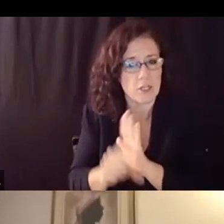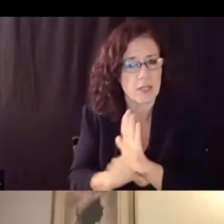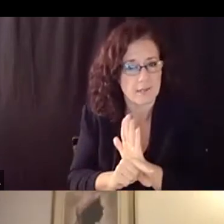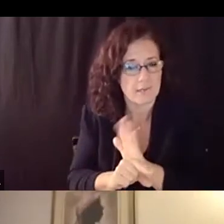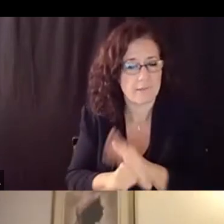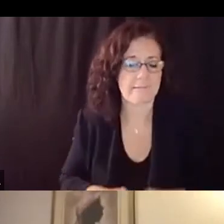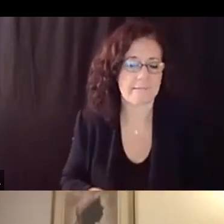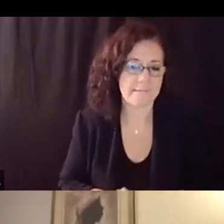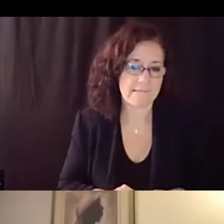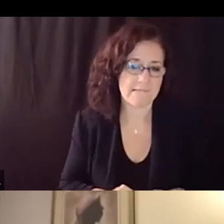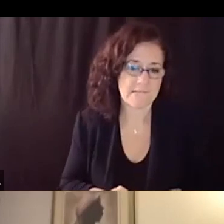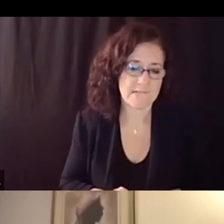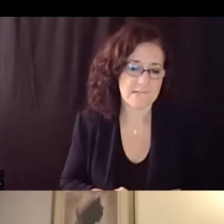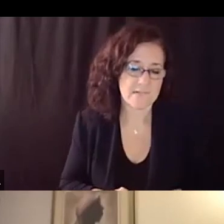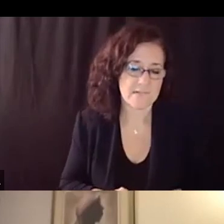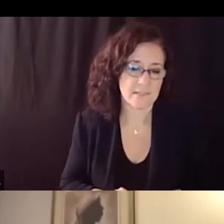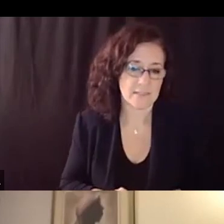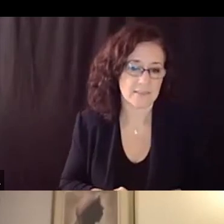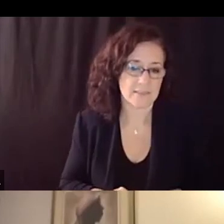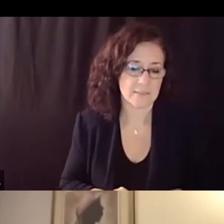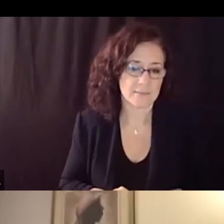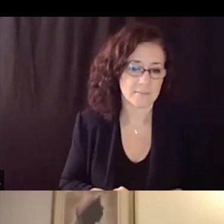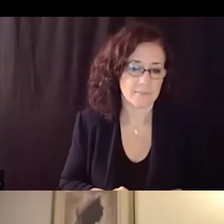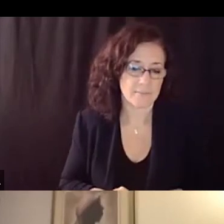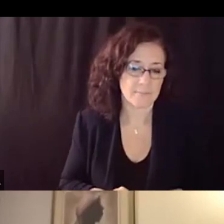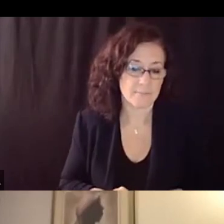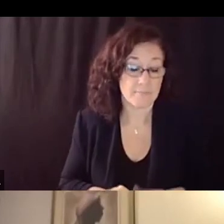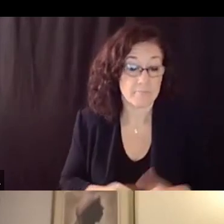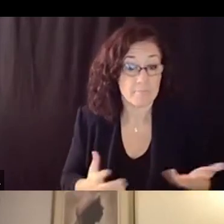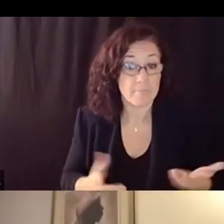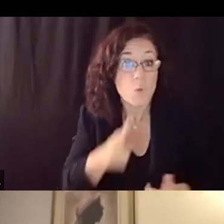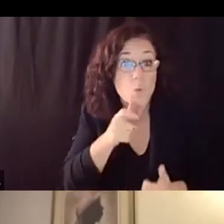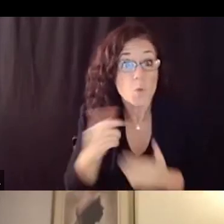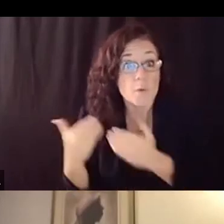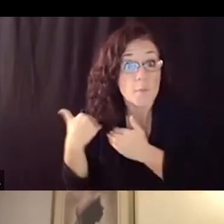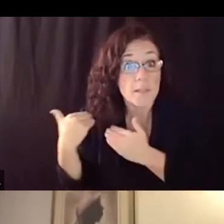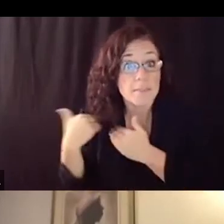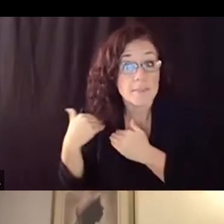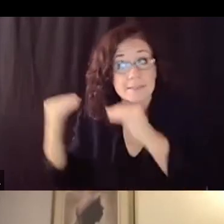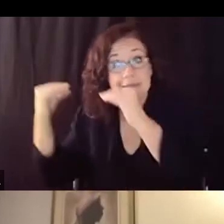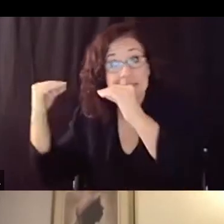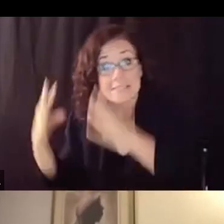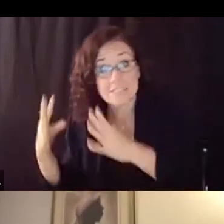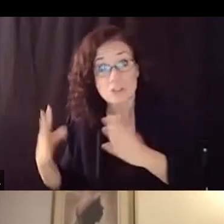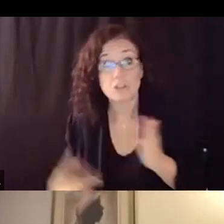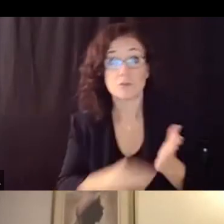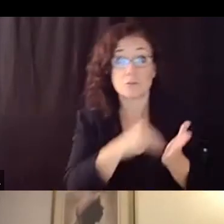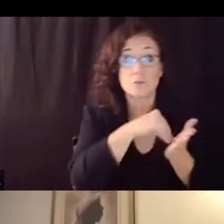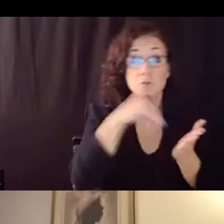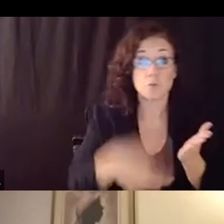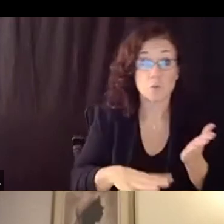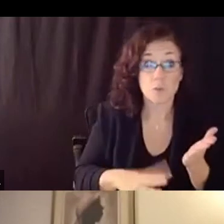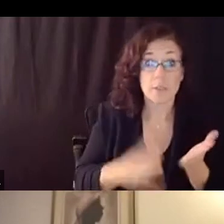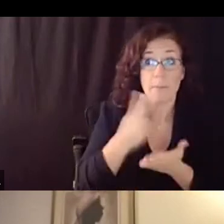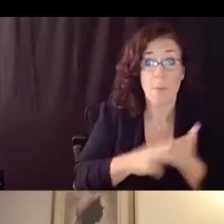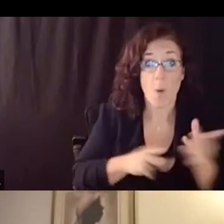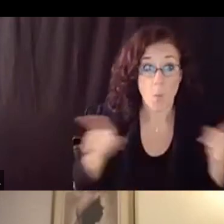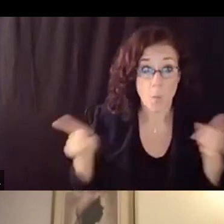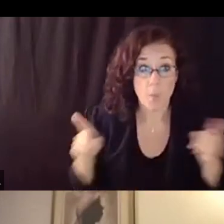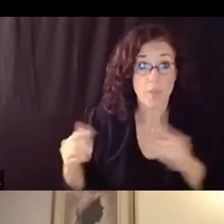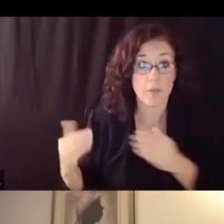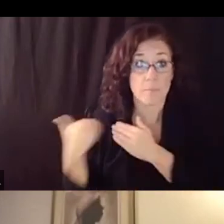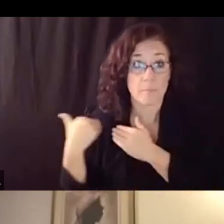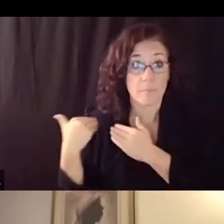it is the responsibility of both the teacher and also the student also nowhere